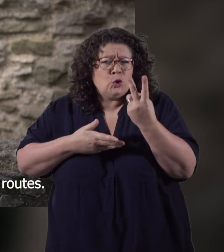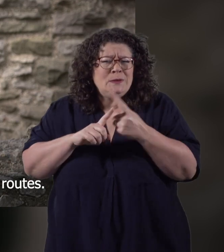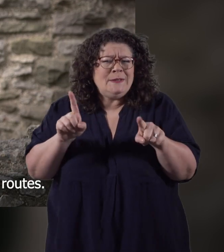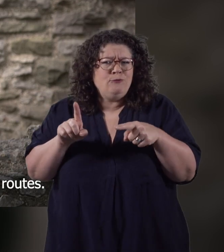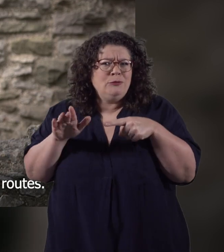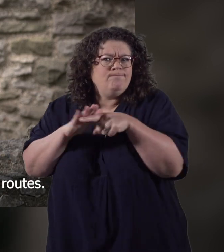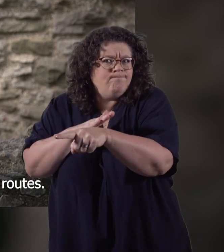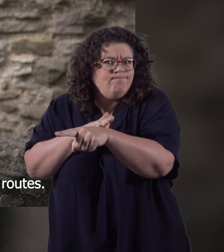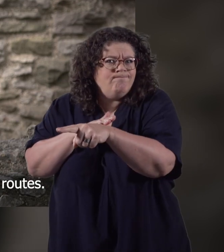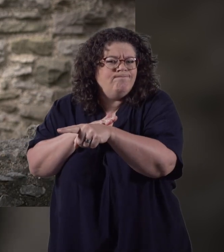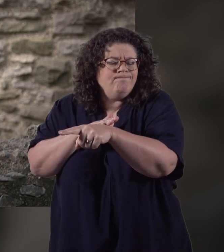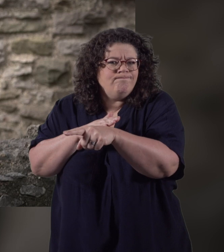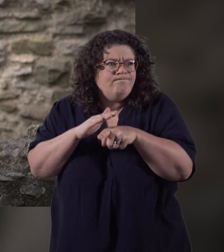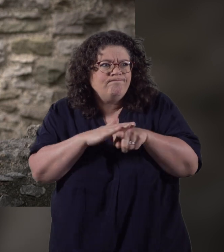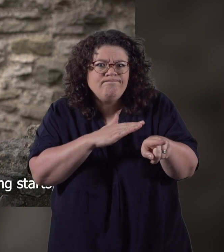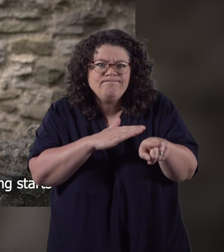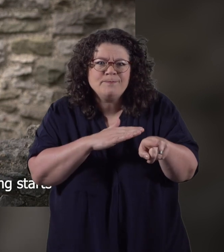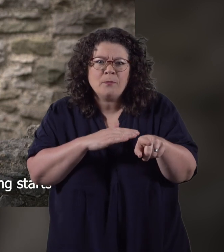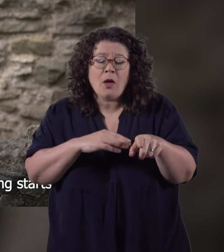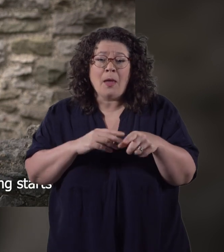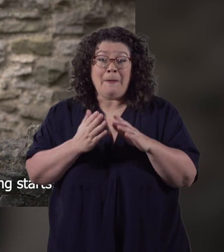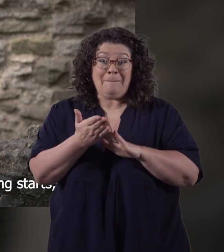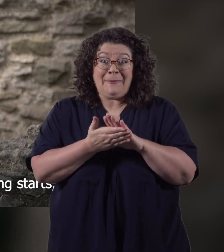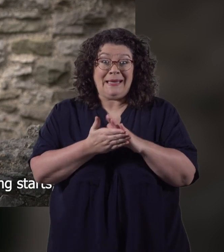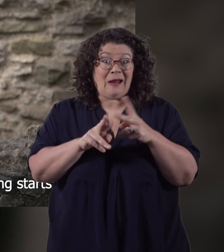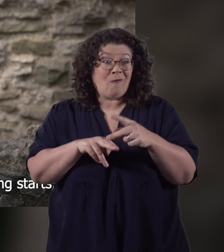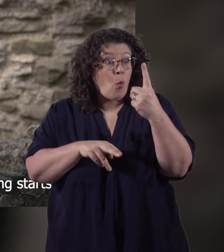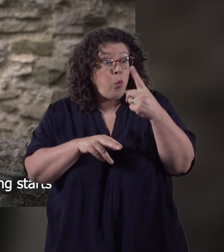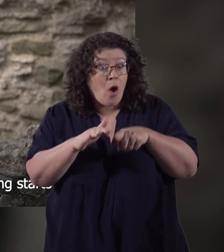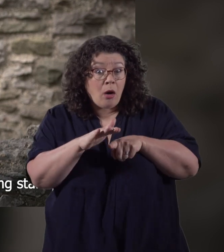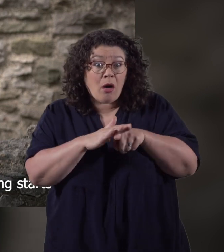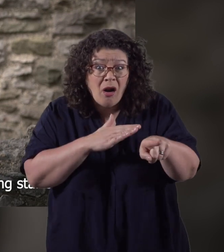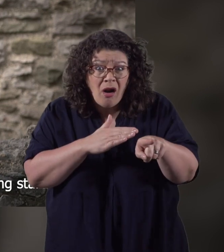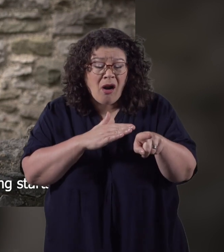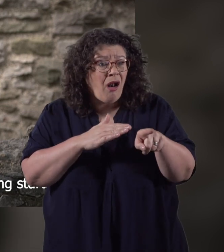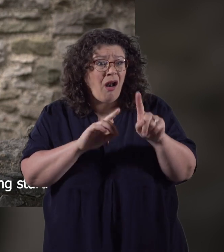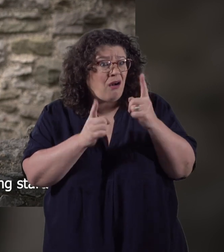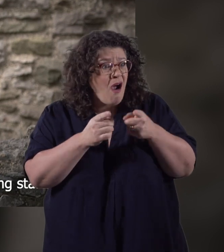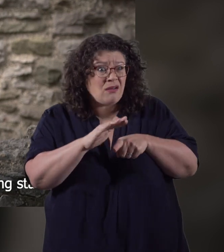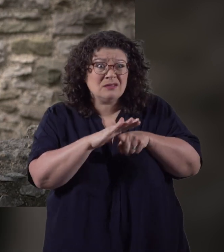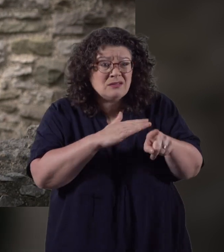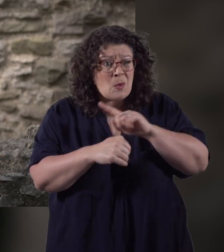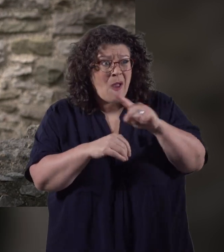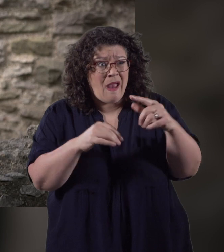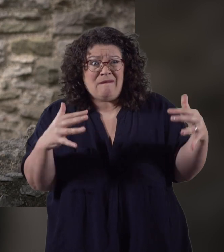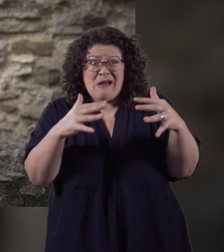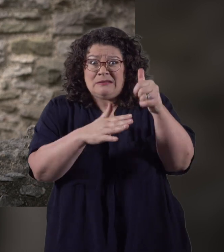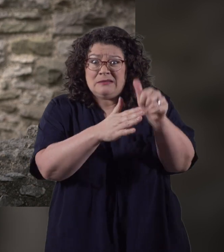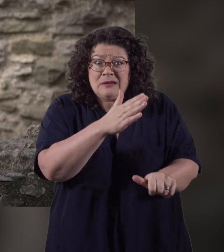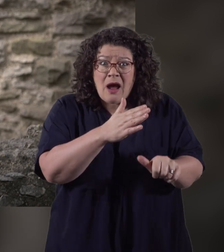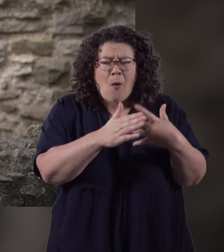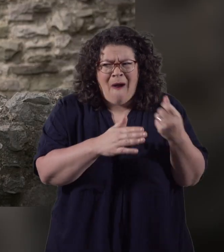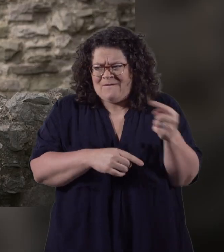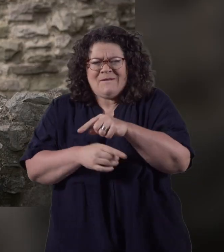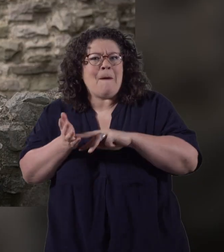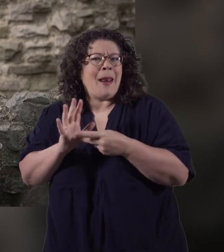two different routes. That way if one of the routes can't be used when the fighting starts we will have a plan B.